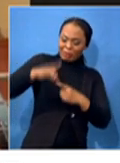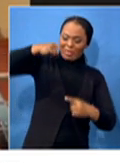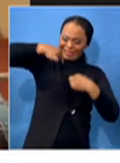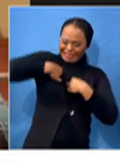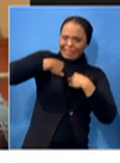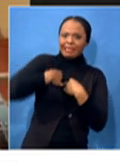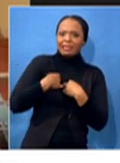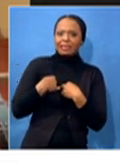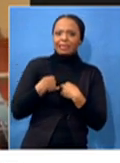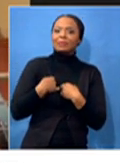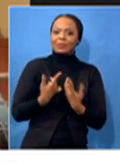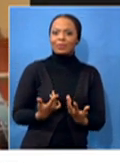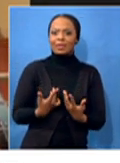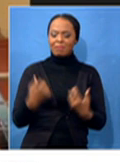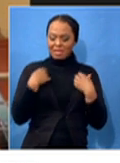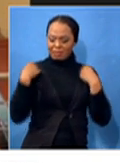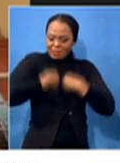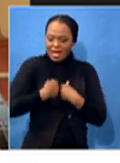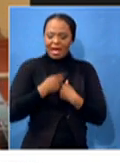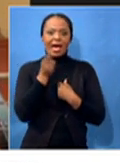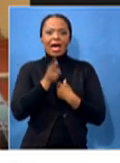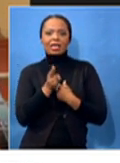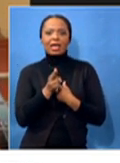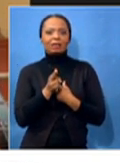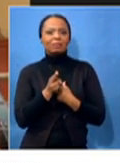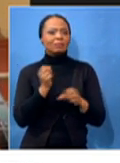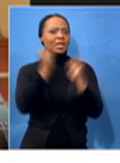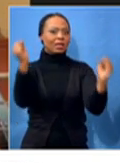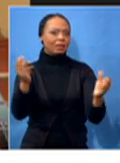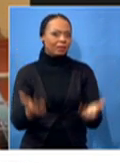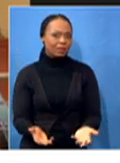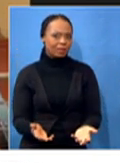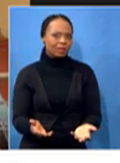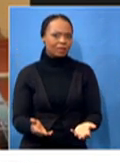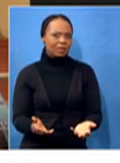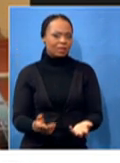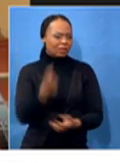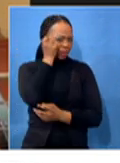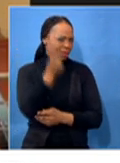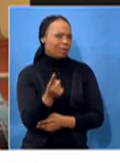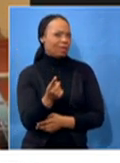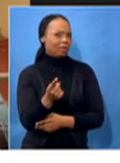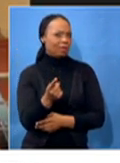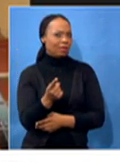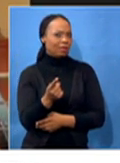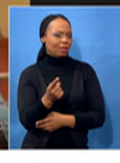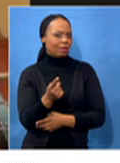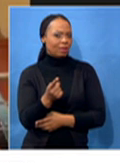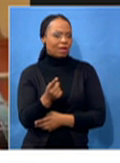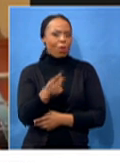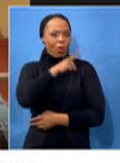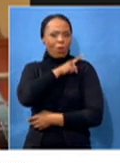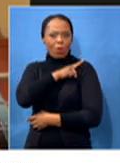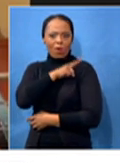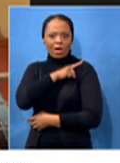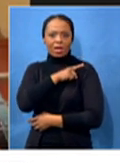wear the jersey again. Look at that way. Do you think that if we had a God